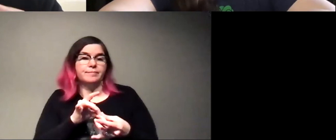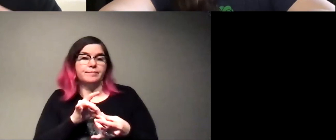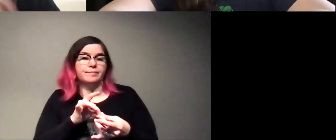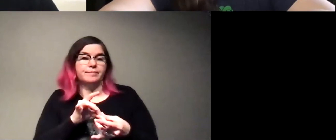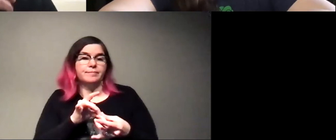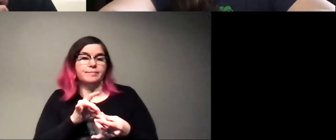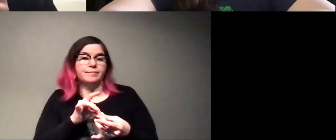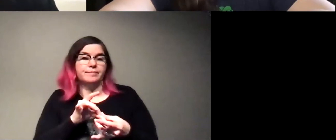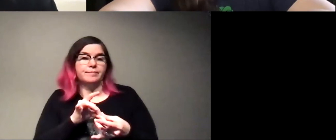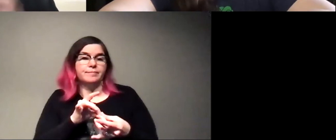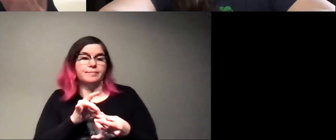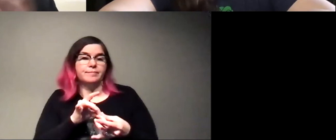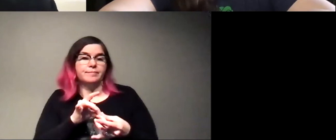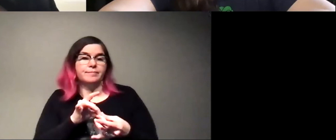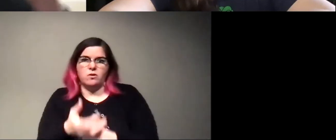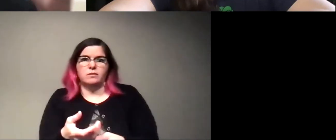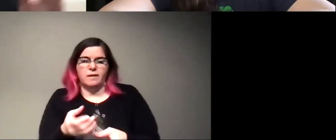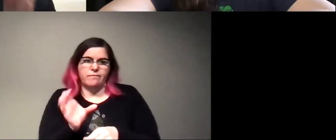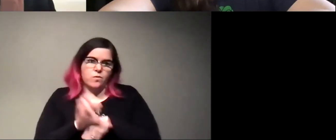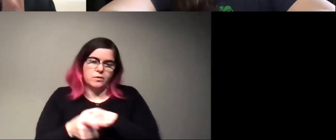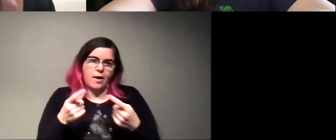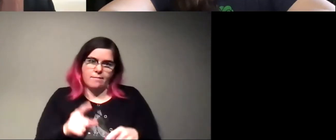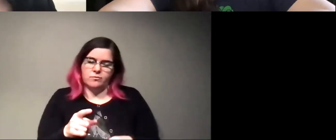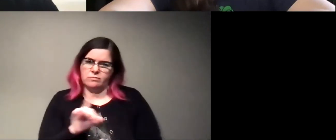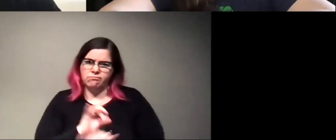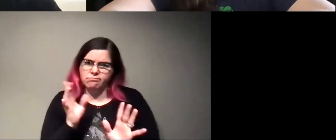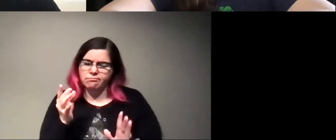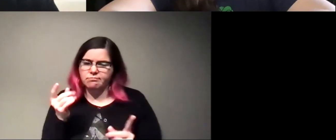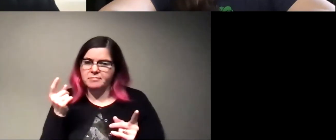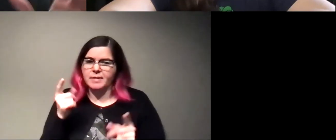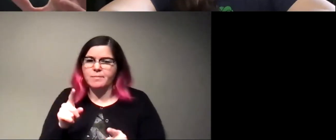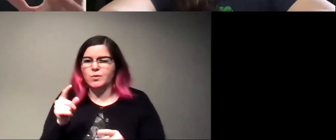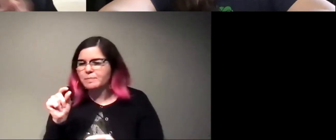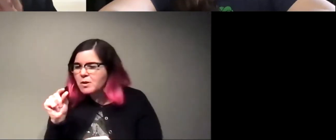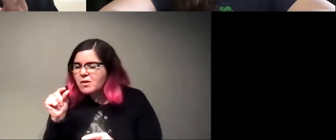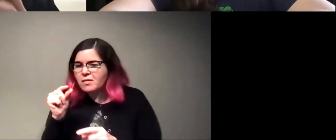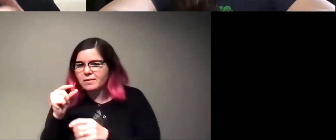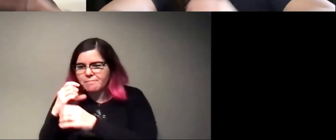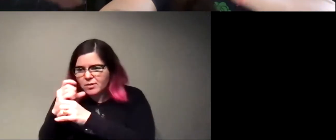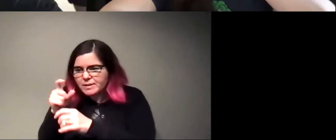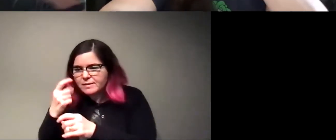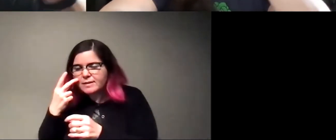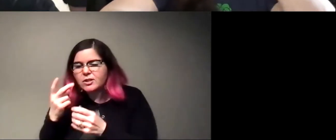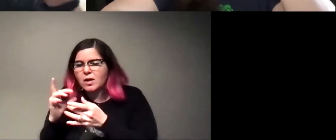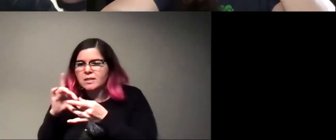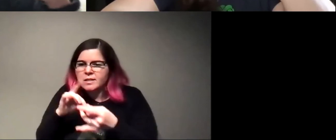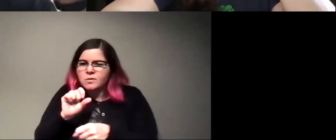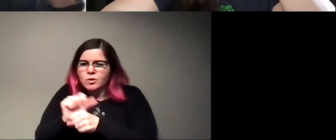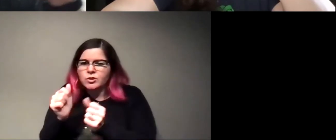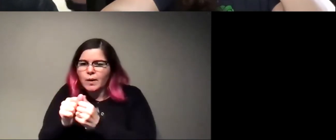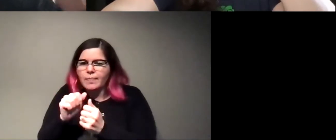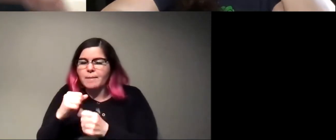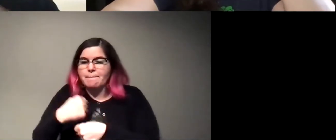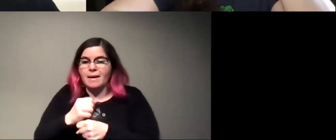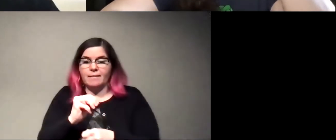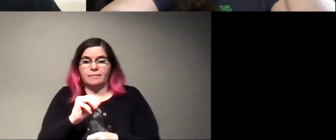make that happen, which is, you know, a really phenomenal feat, right? You're something that's microscopic and then you kind of all bend together to make this macroscopic